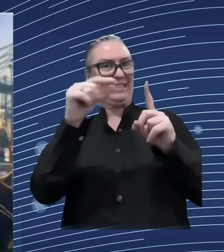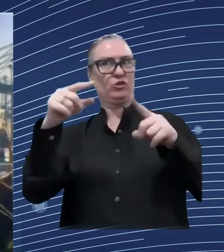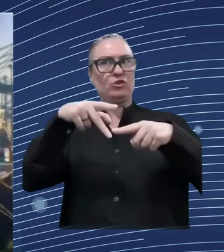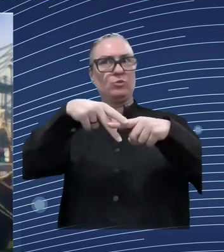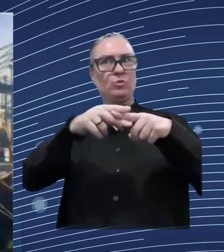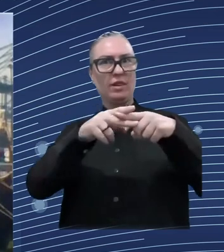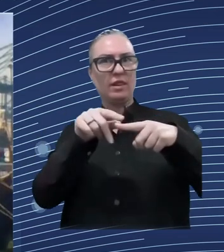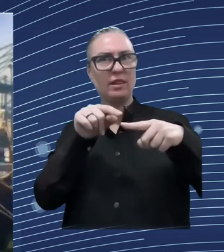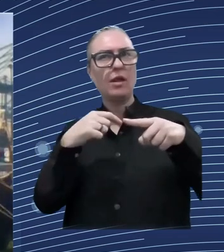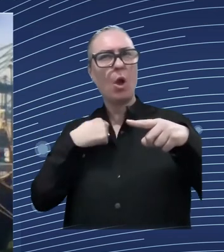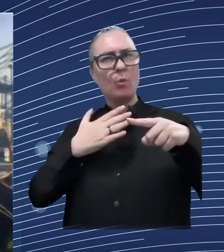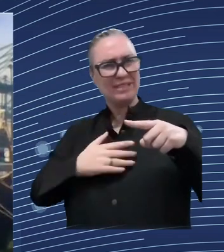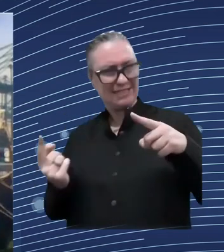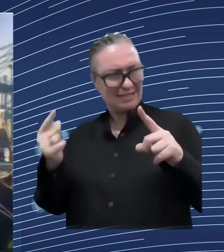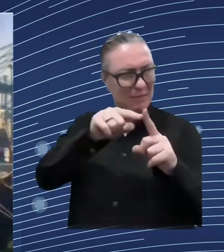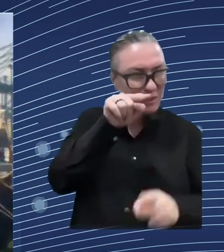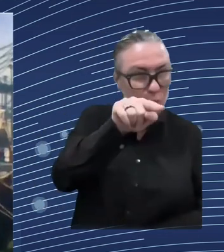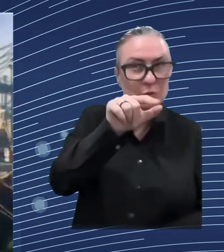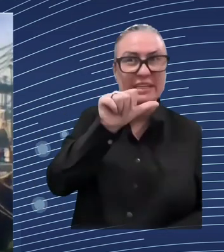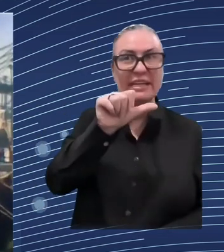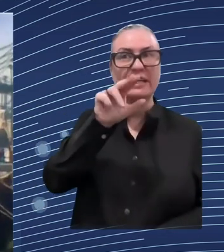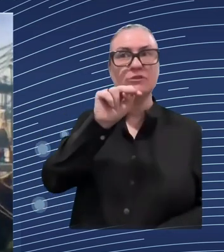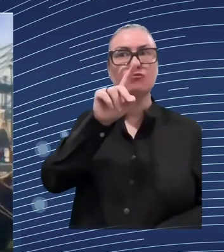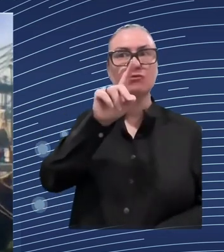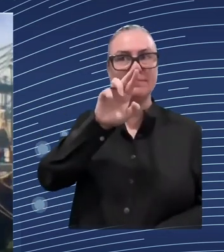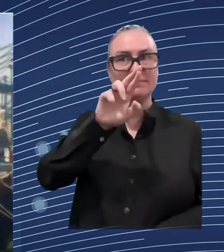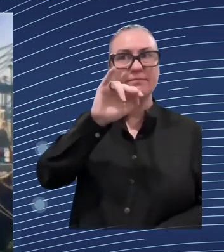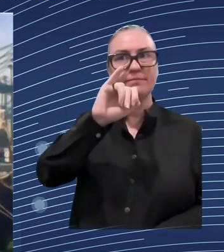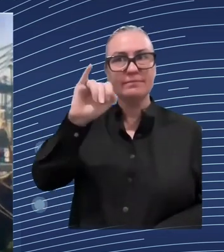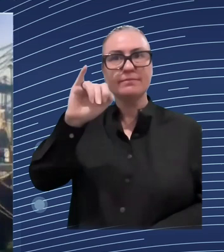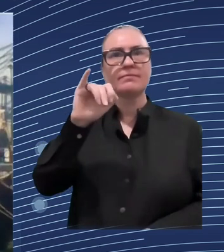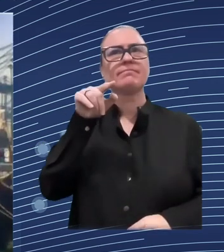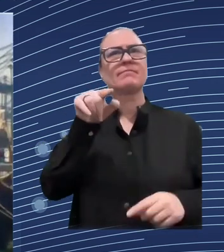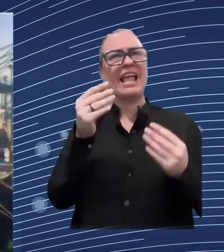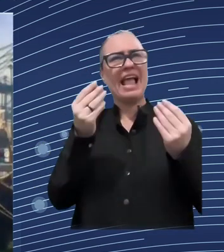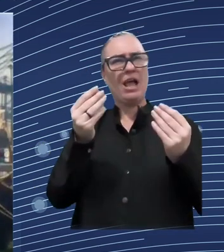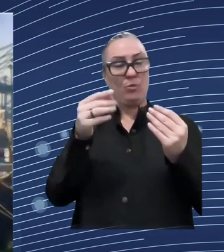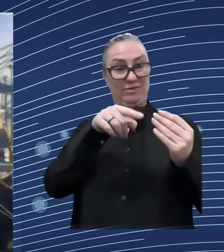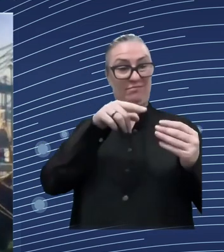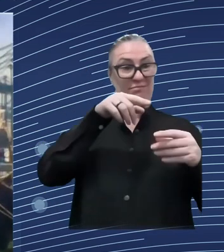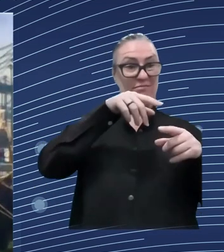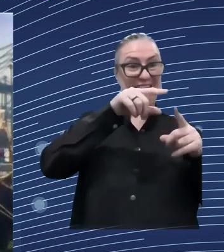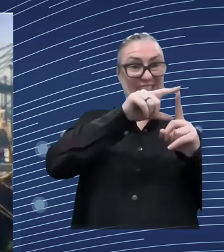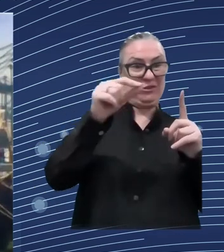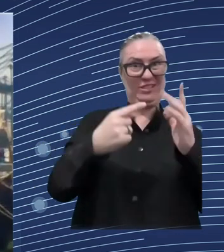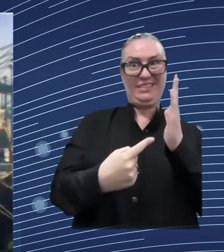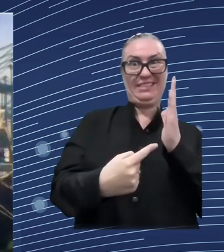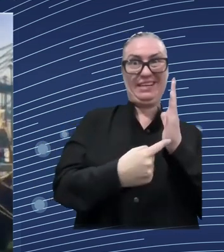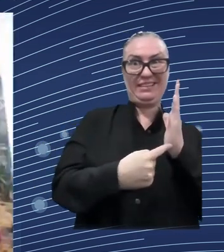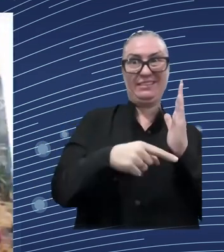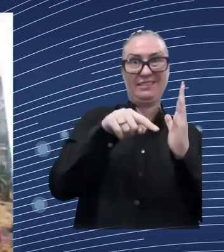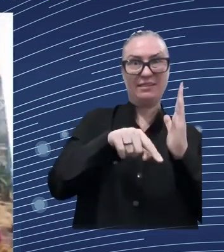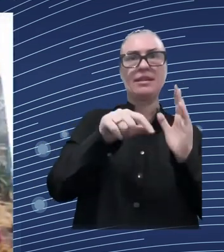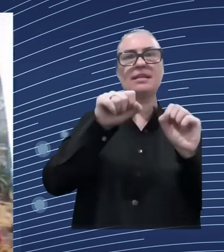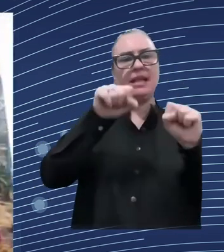process uh thank you very much for your question so uh first of all uh i want